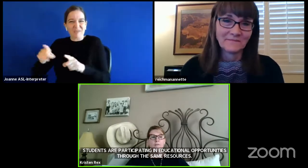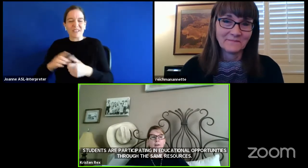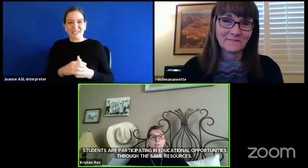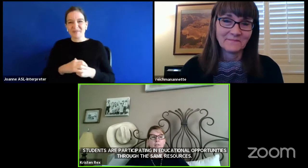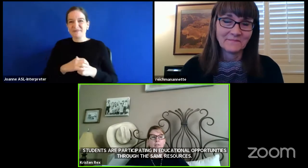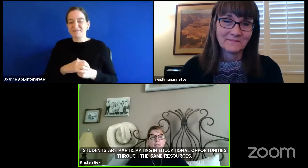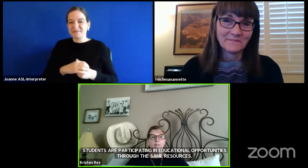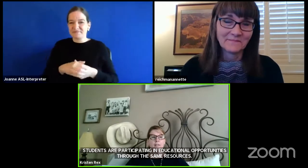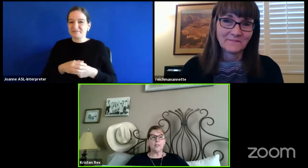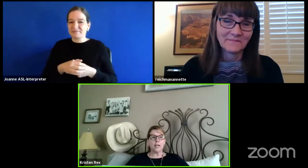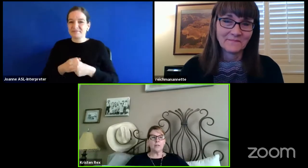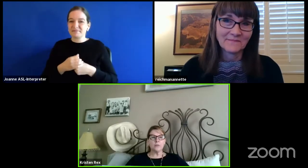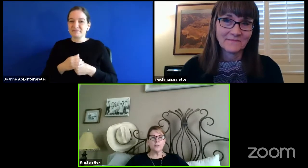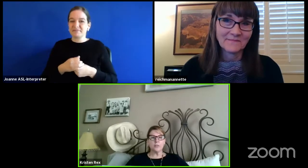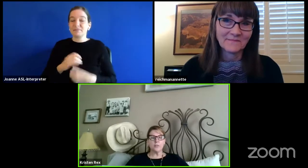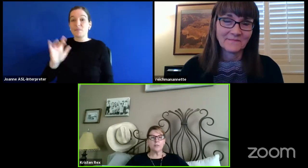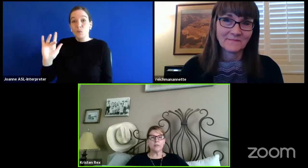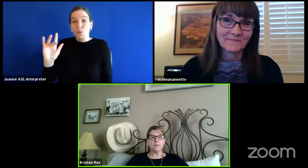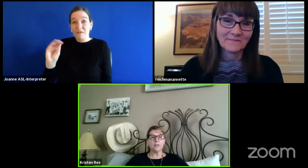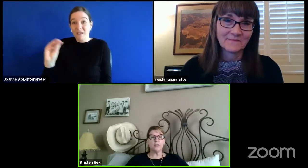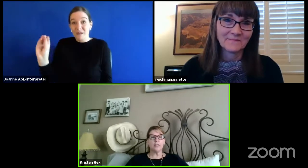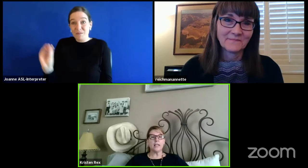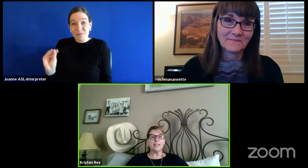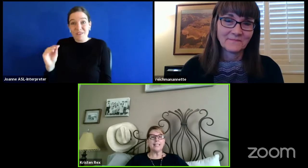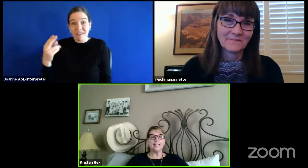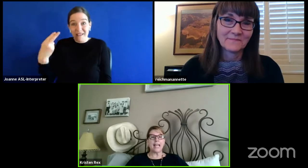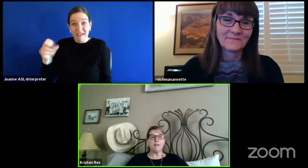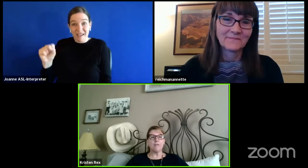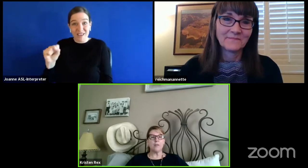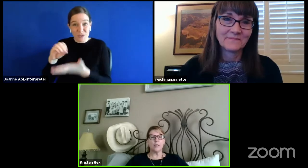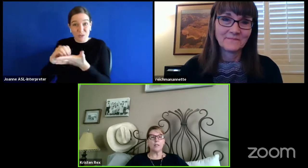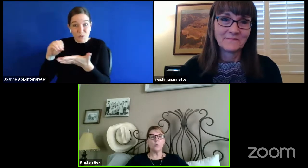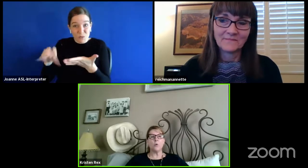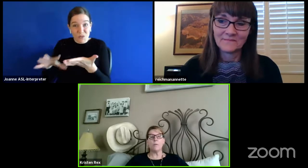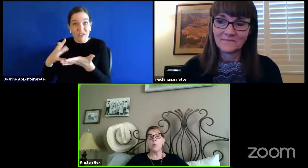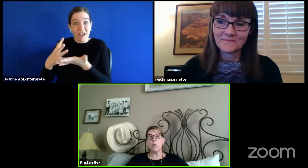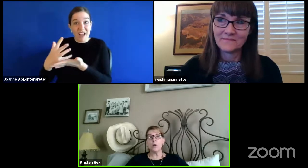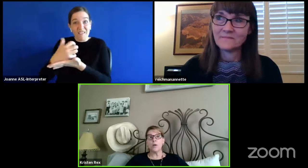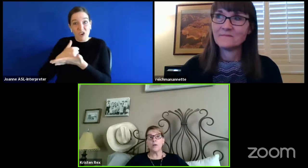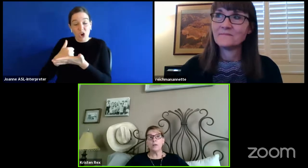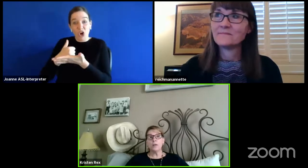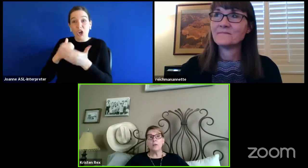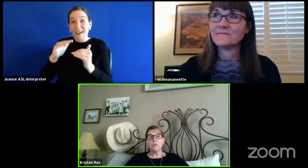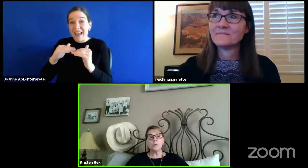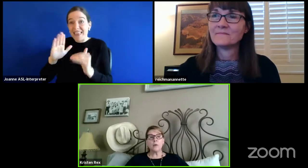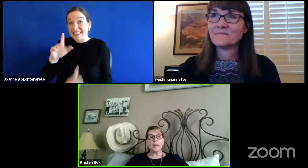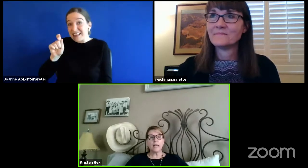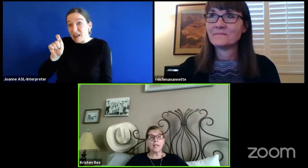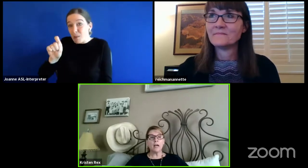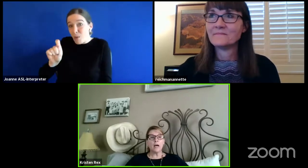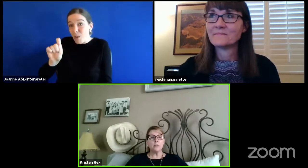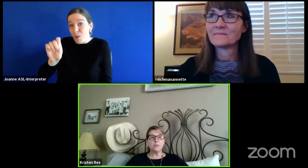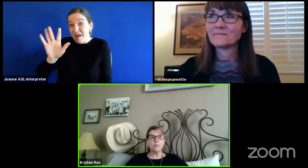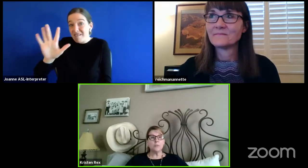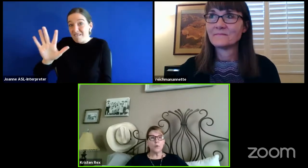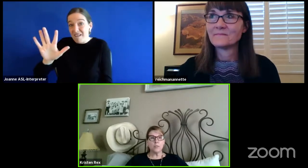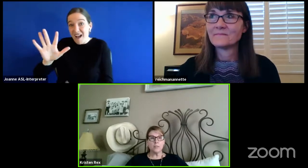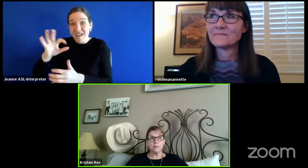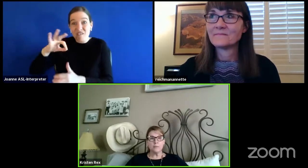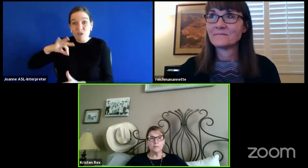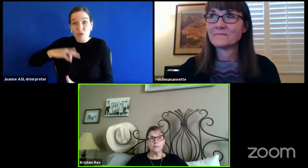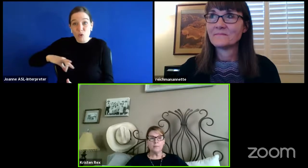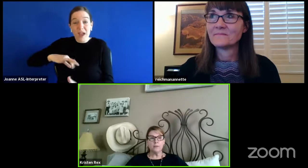25% of our high school students have earned at least half a credit or more through our EdOption